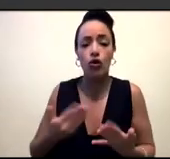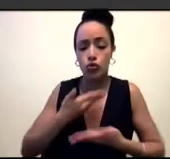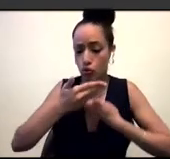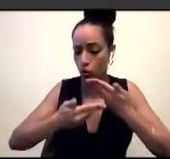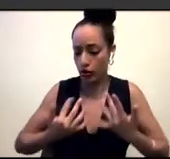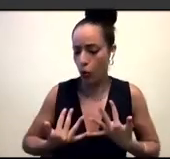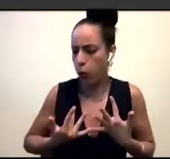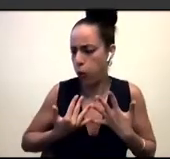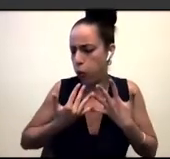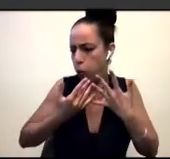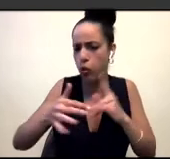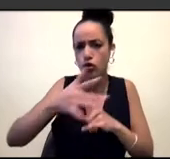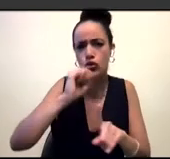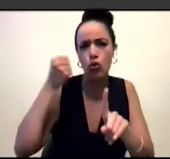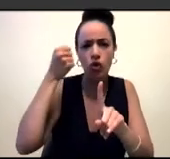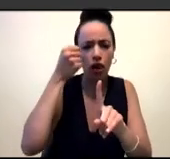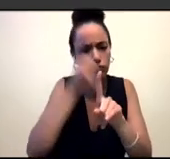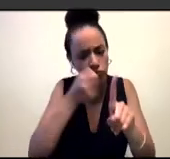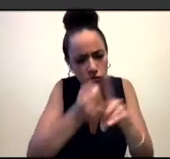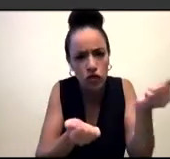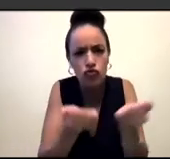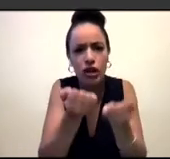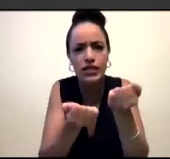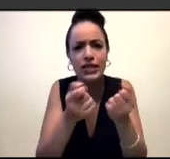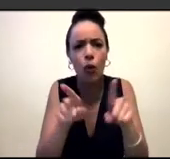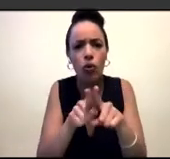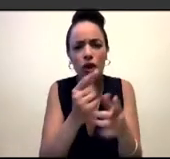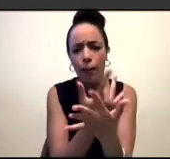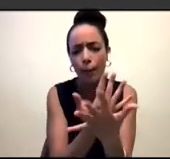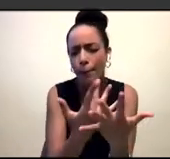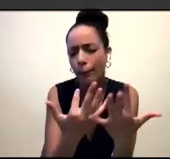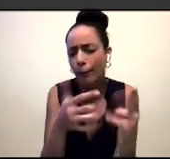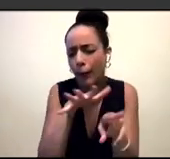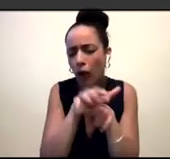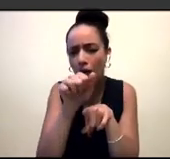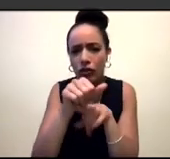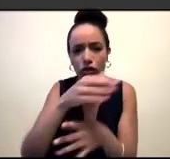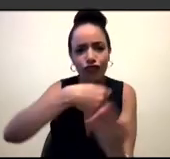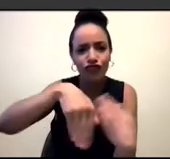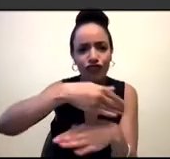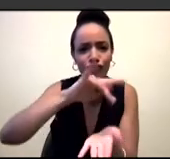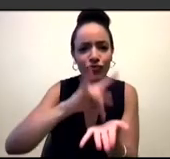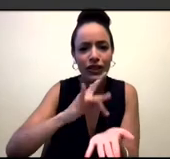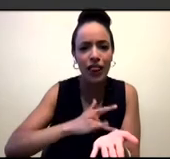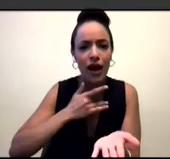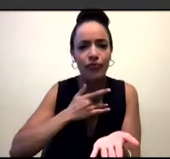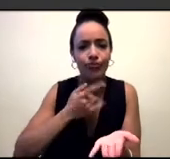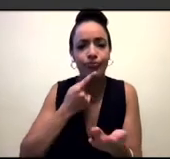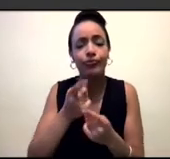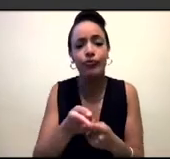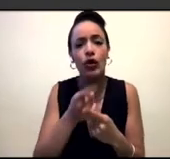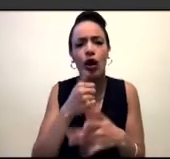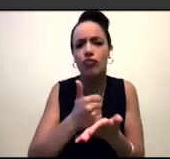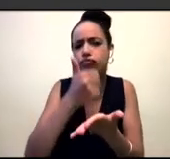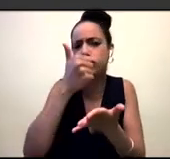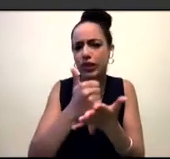multicultural tapestry of city life. She wrote on series two and three of Channel 4 and The Forge's groundbreaking show,